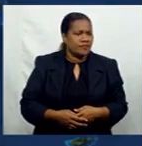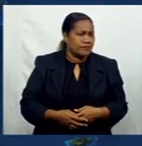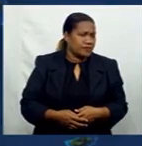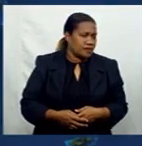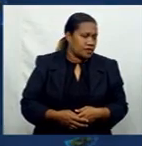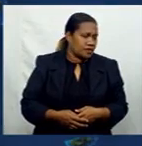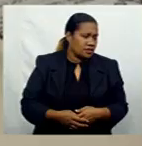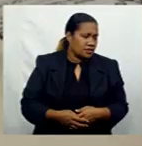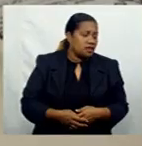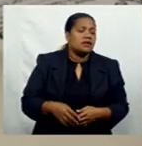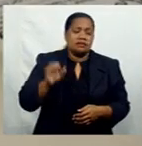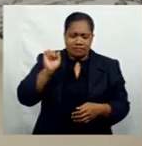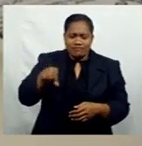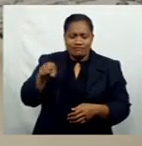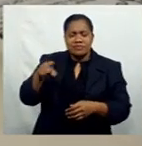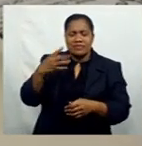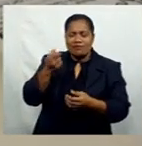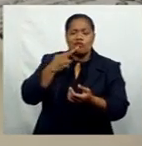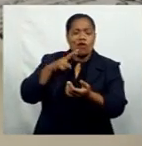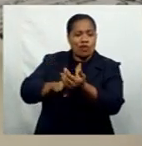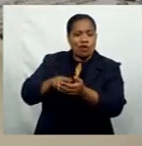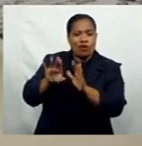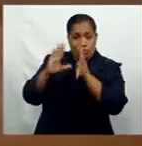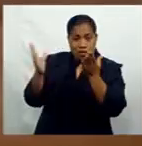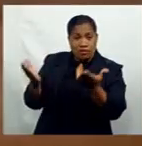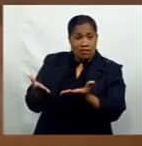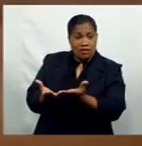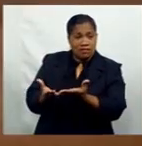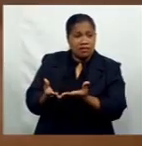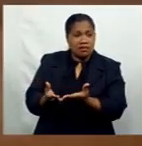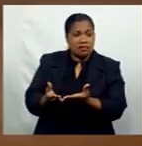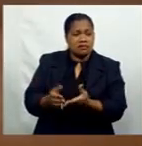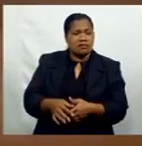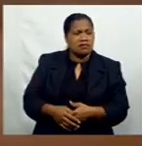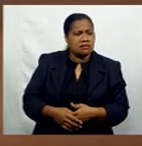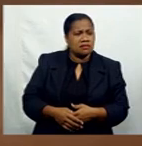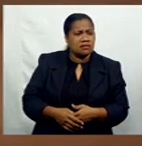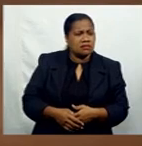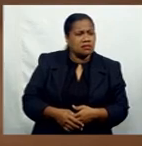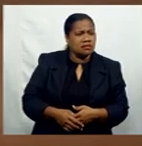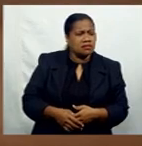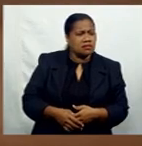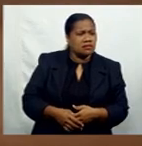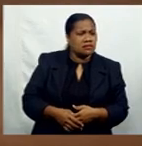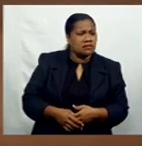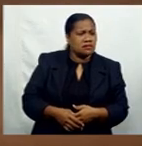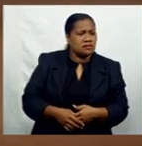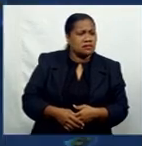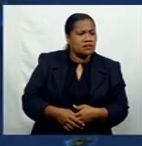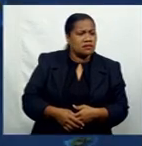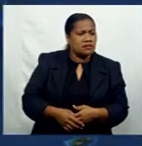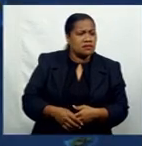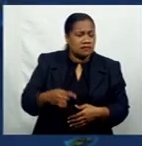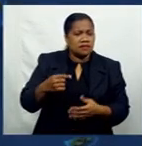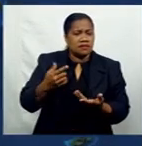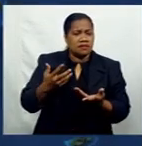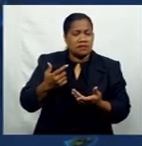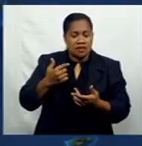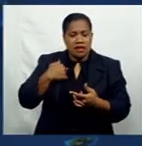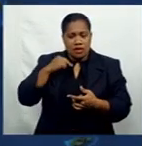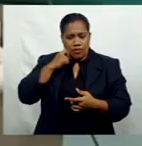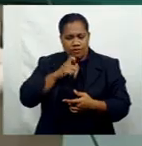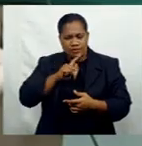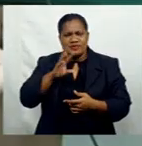reported worldwide, then perhaps it's a matter of time we may get someone presenting with